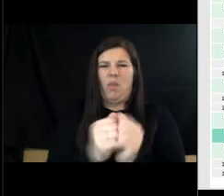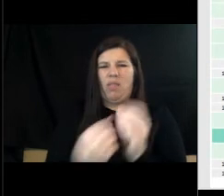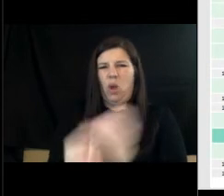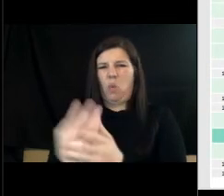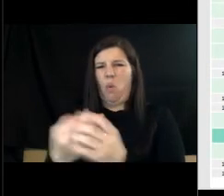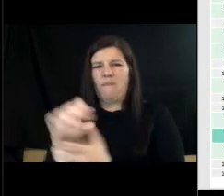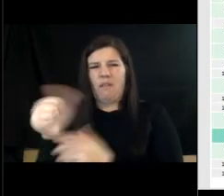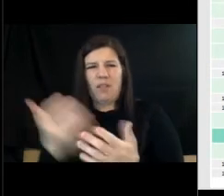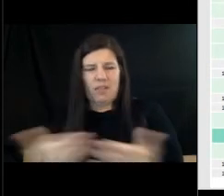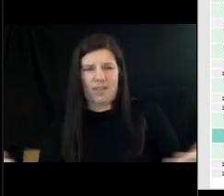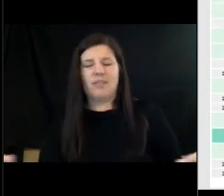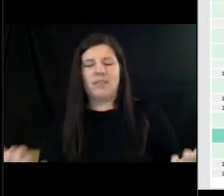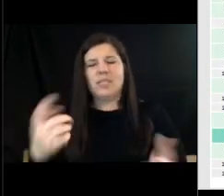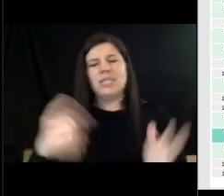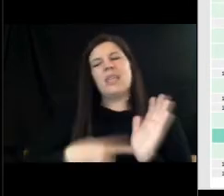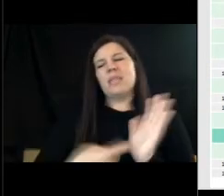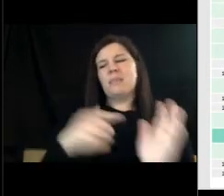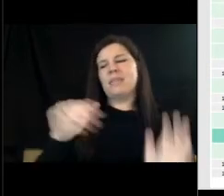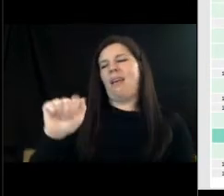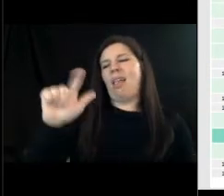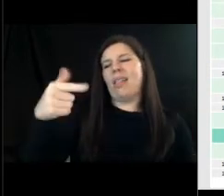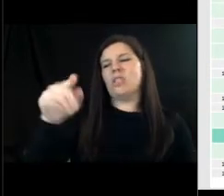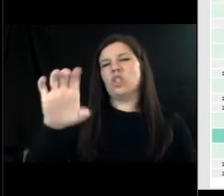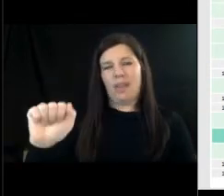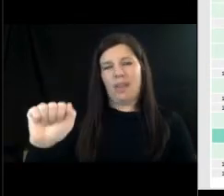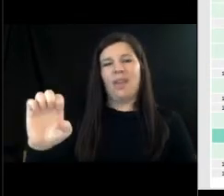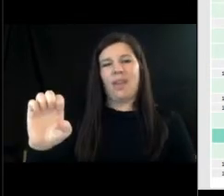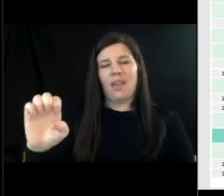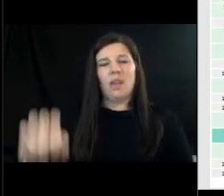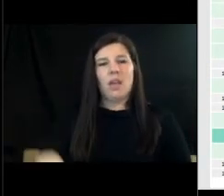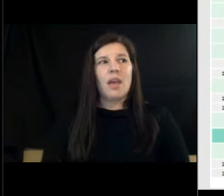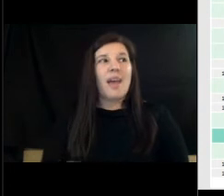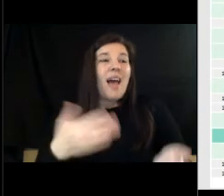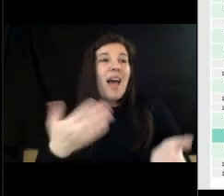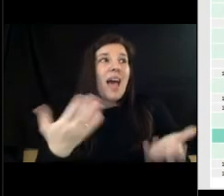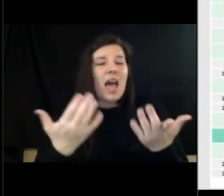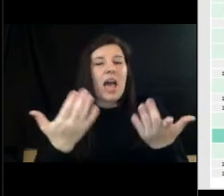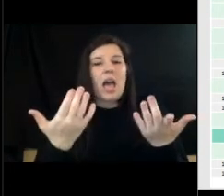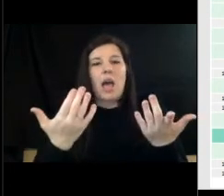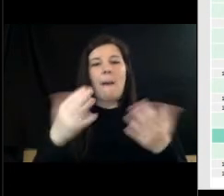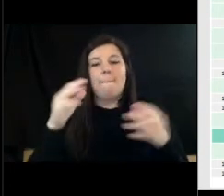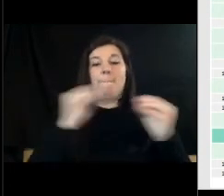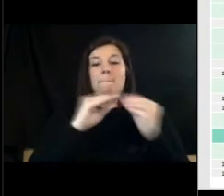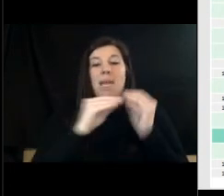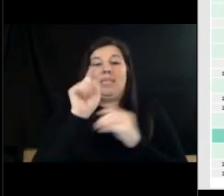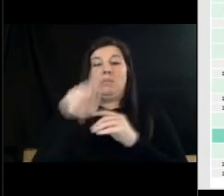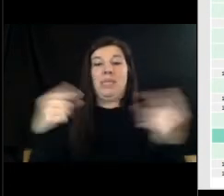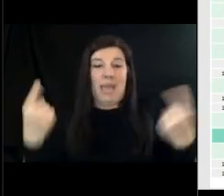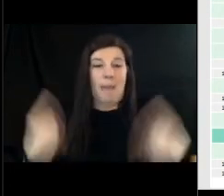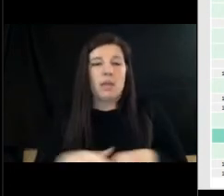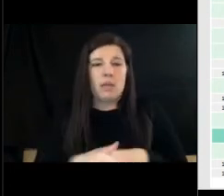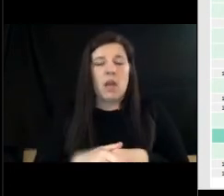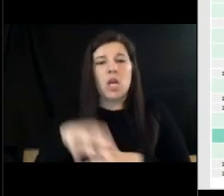like that and sometimes algae and so the request was that somehow maintenance needs to be done on these and so